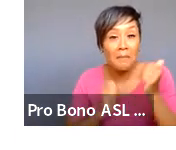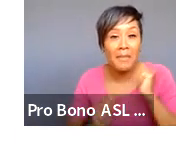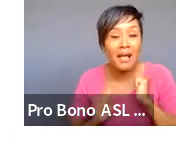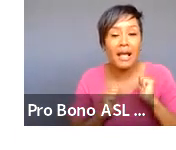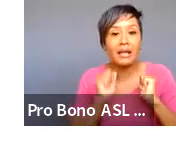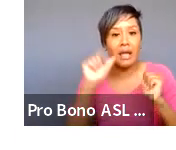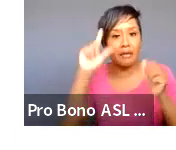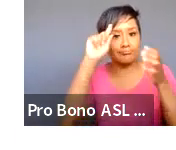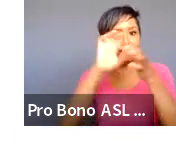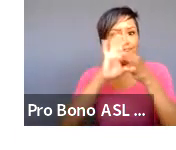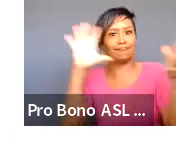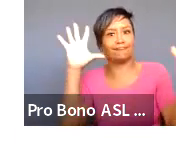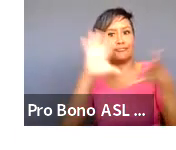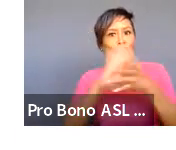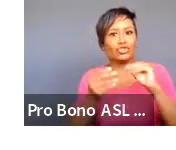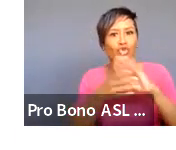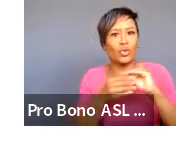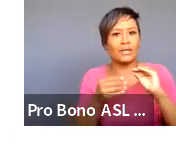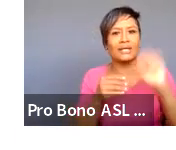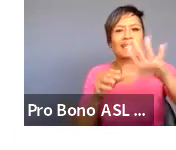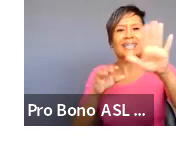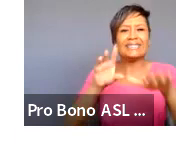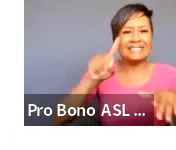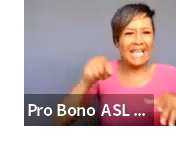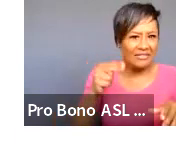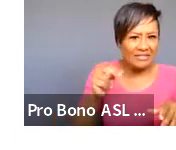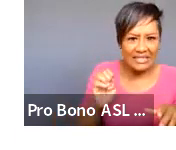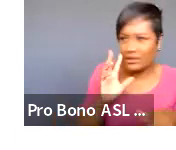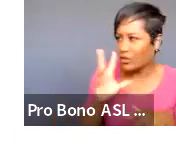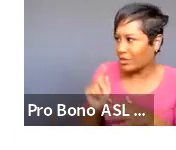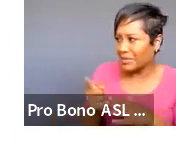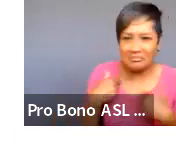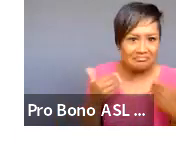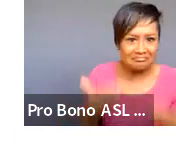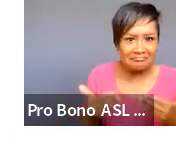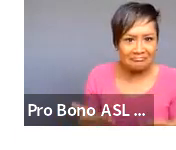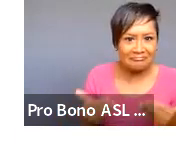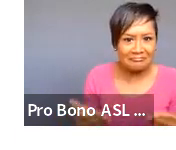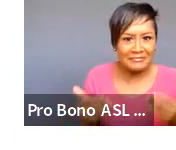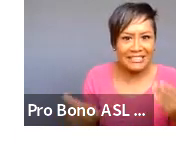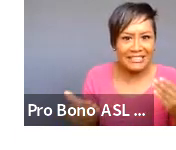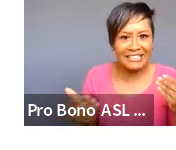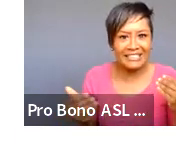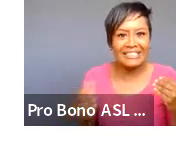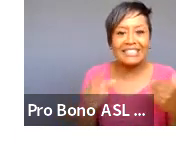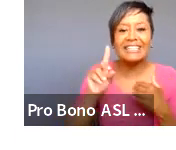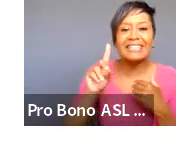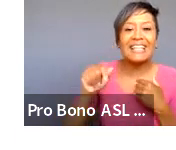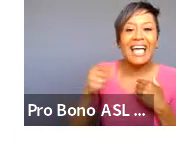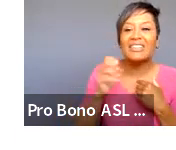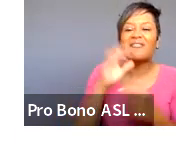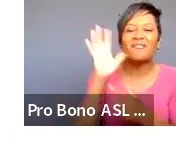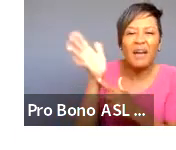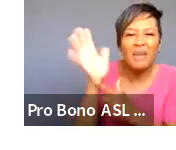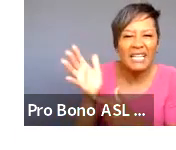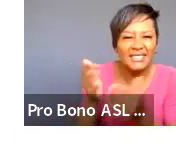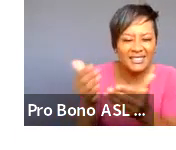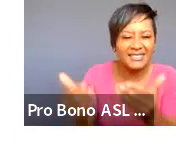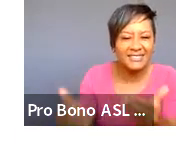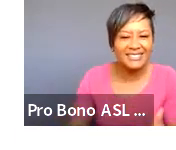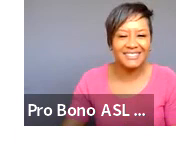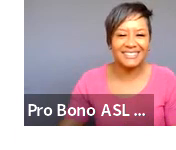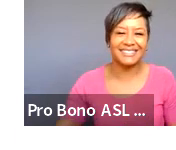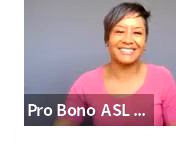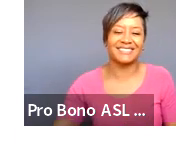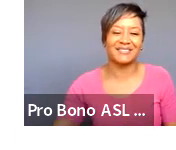also know that we're at the 30 minute mark daphne so i'm gonna i'm gonna keep going i'm gonna give you about five more minutes five more minutes right right